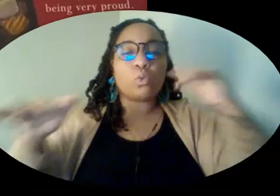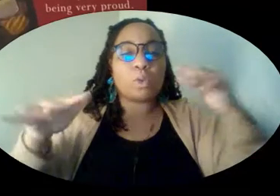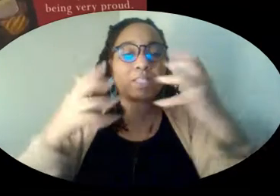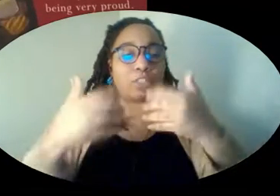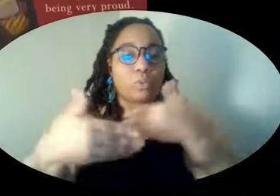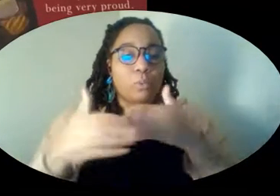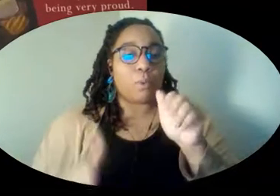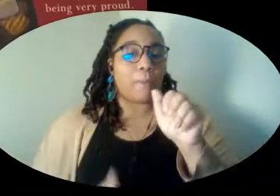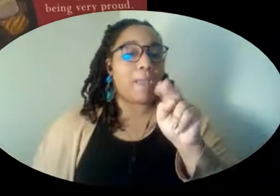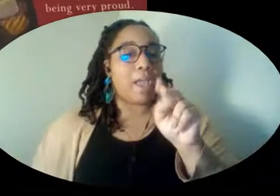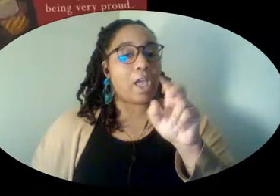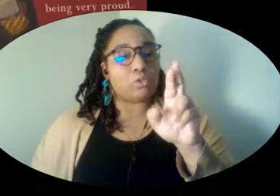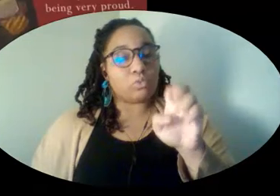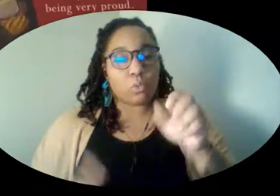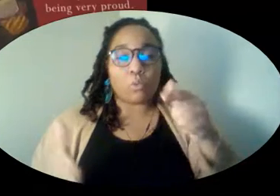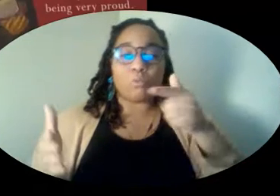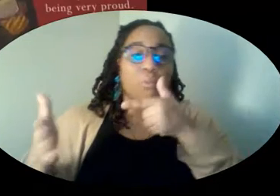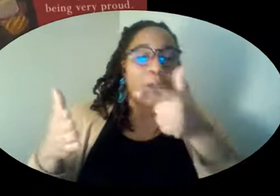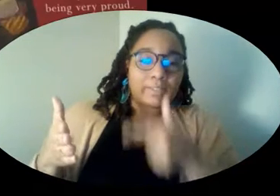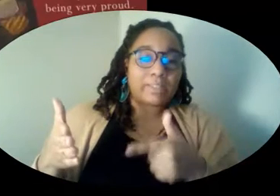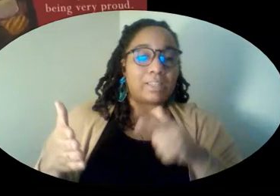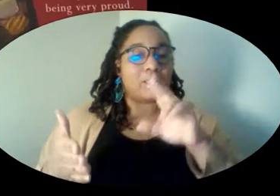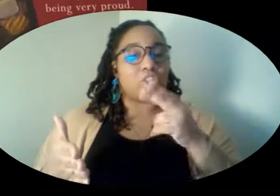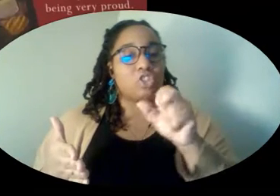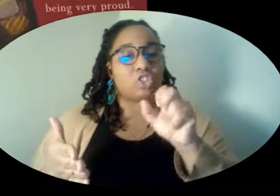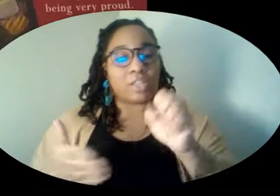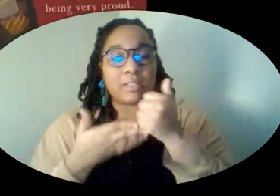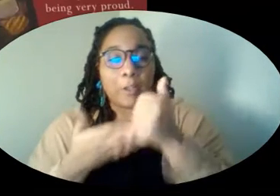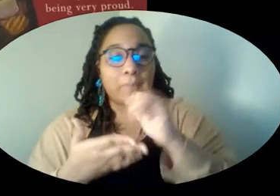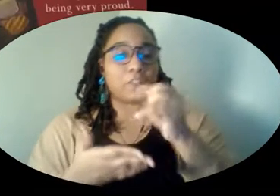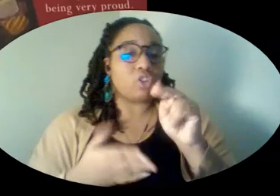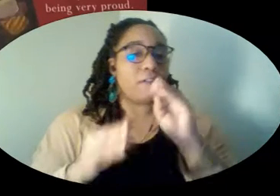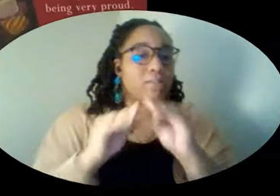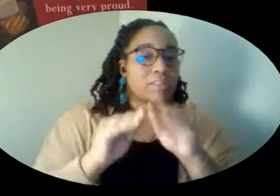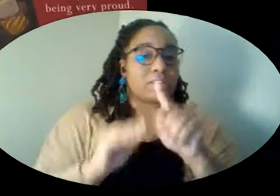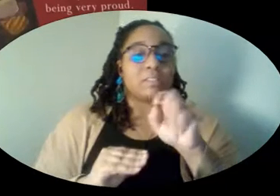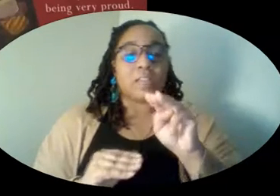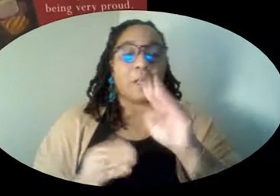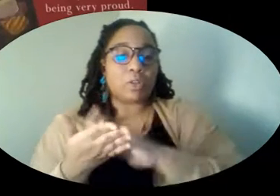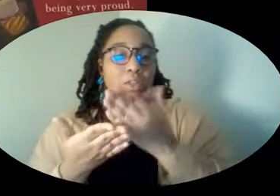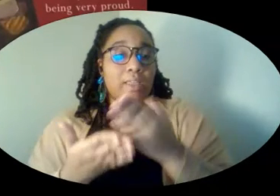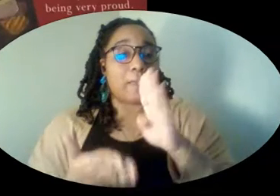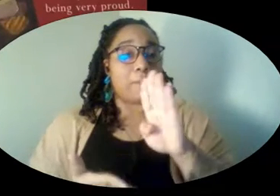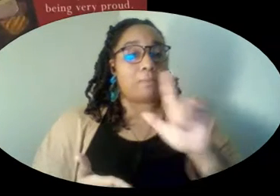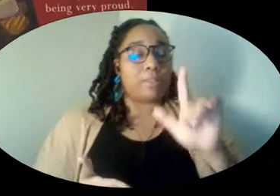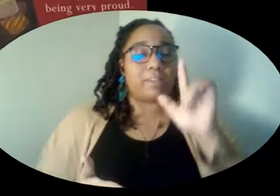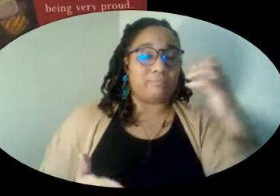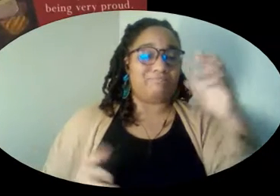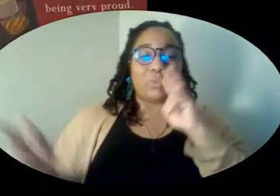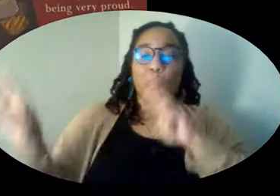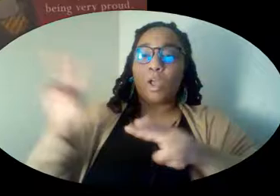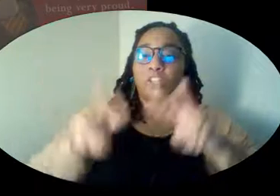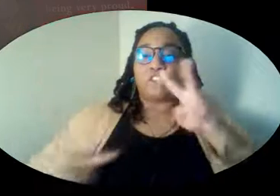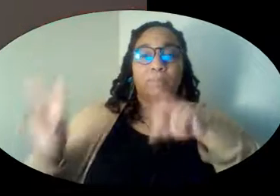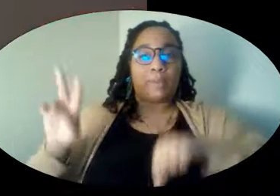Andrew welding, Chase helping, John fixing, Tom cooking, and Bob Lenny watching over everyone and being very proud.